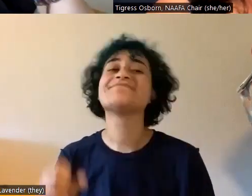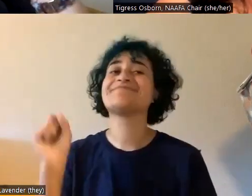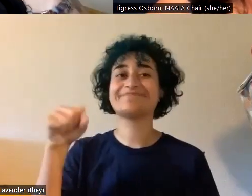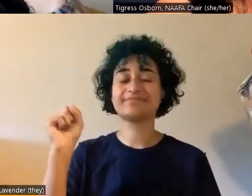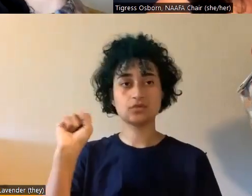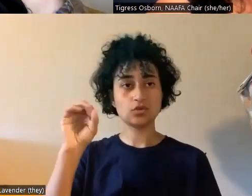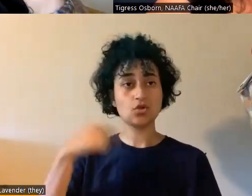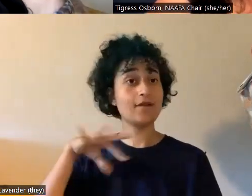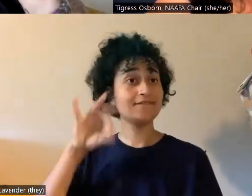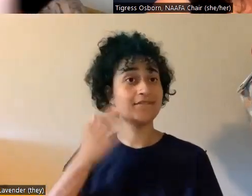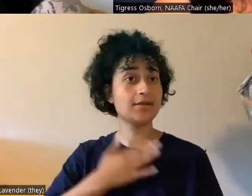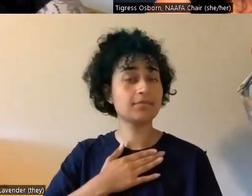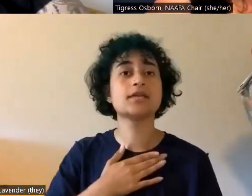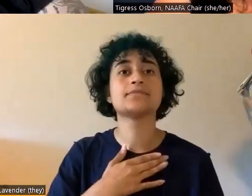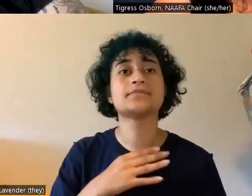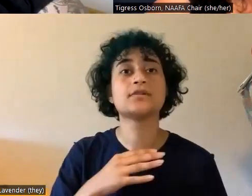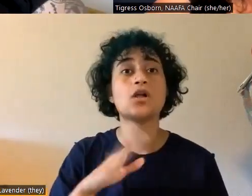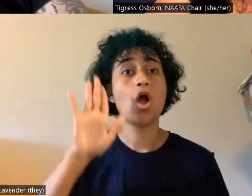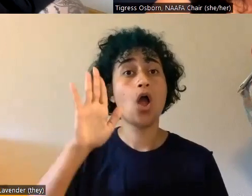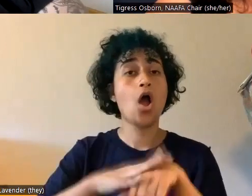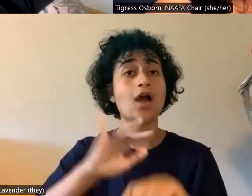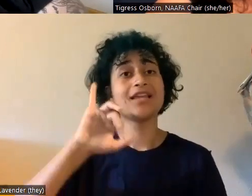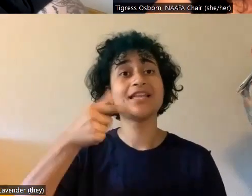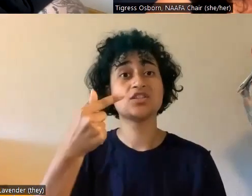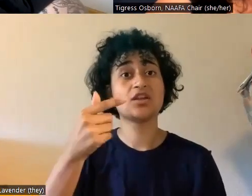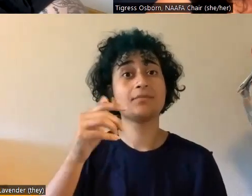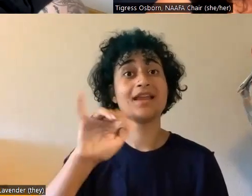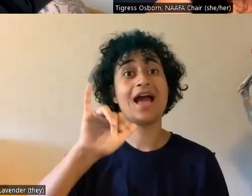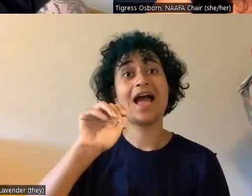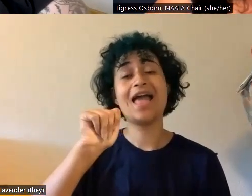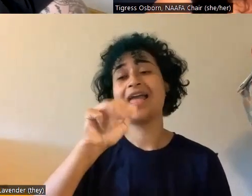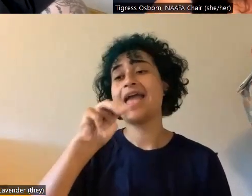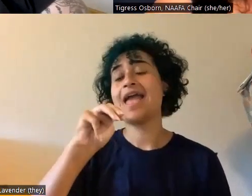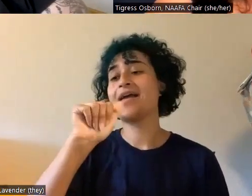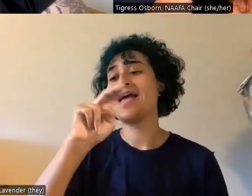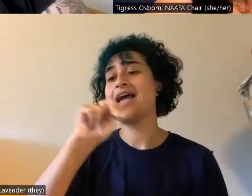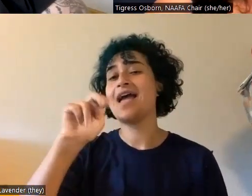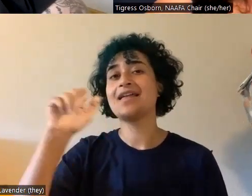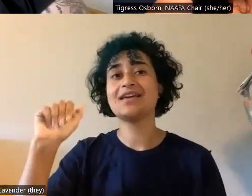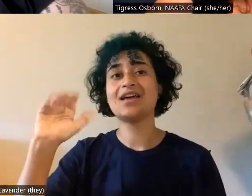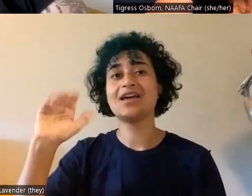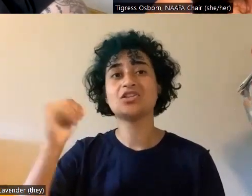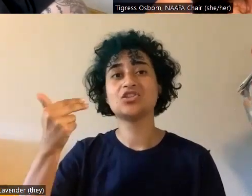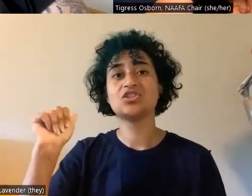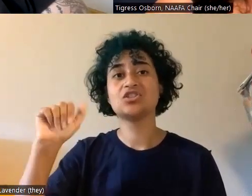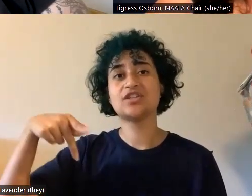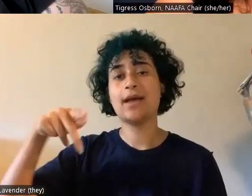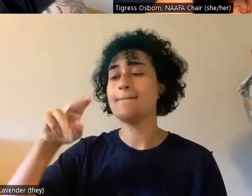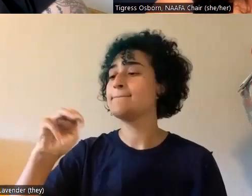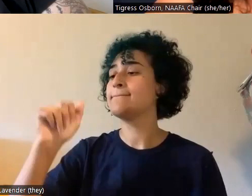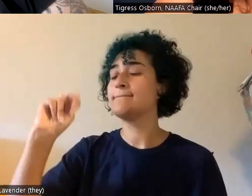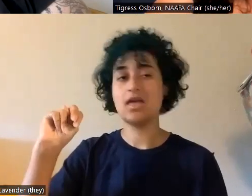you can find me at, on Instagram at I am Anna Chapman. You can find me on,